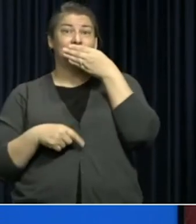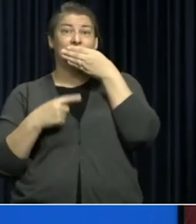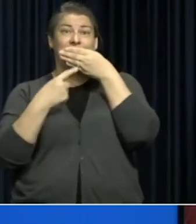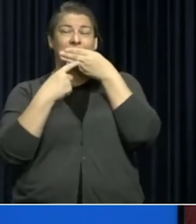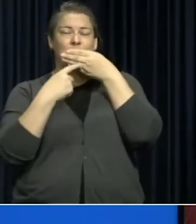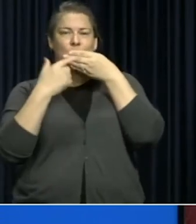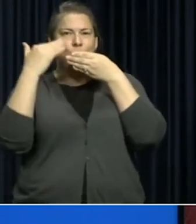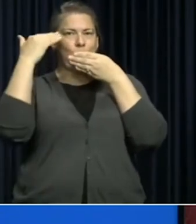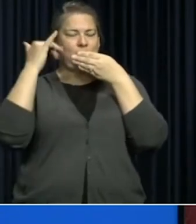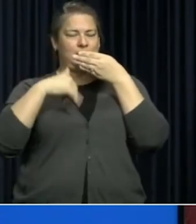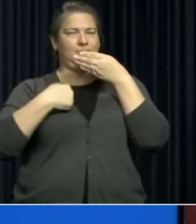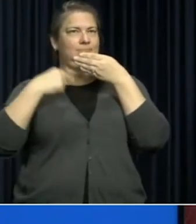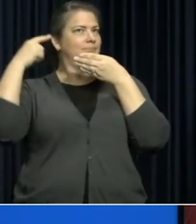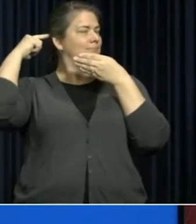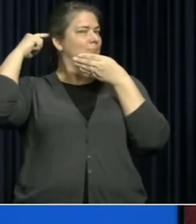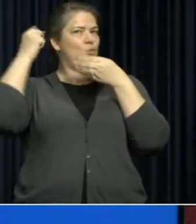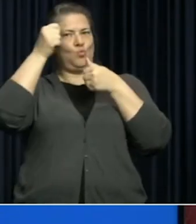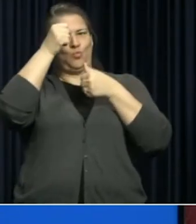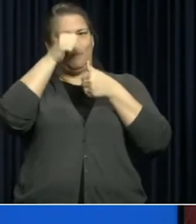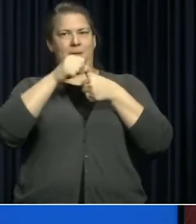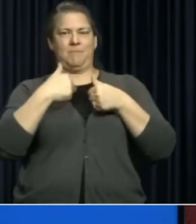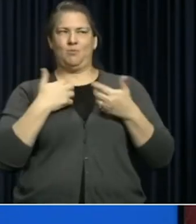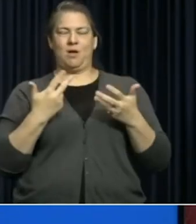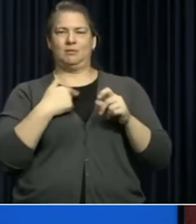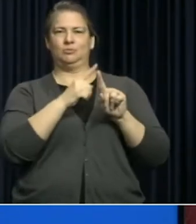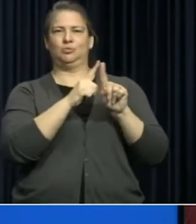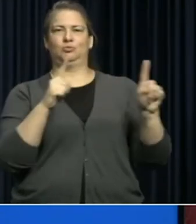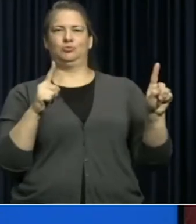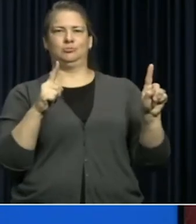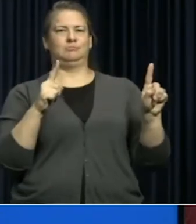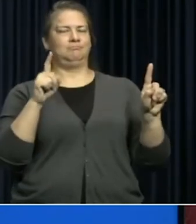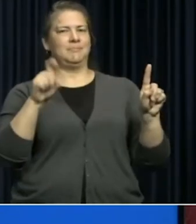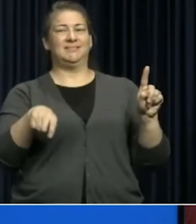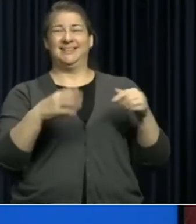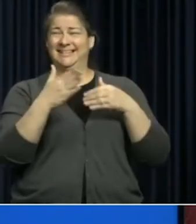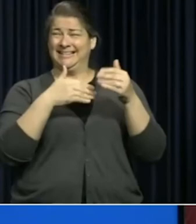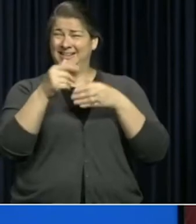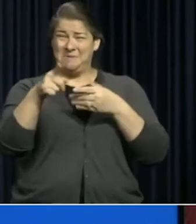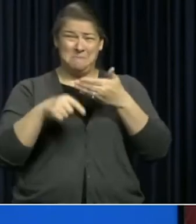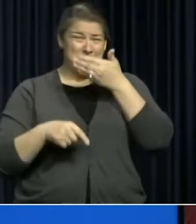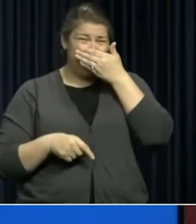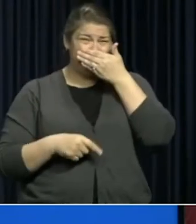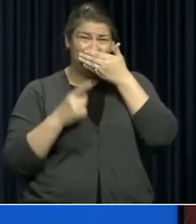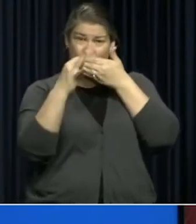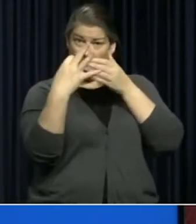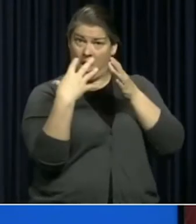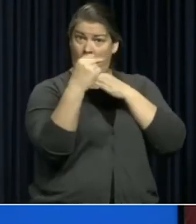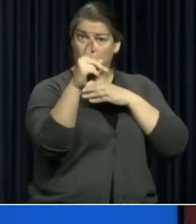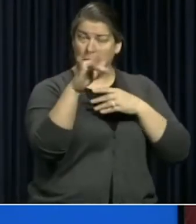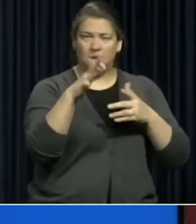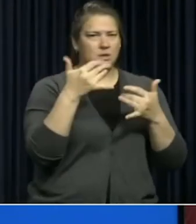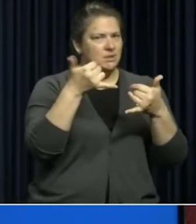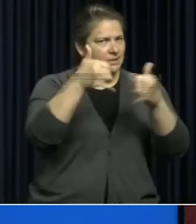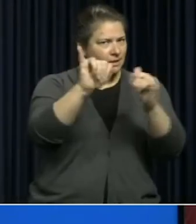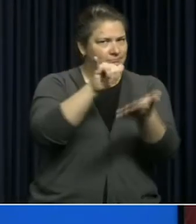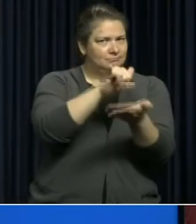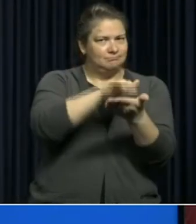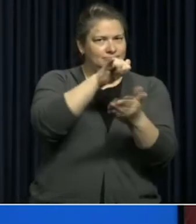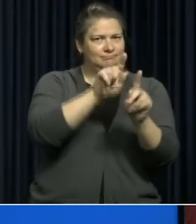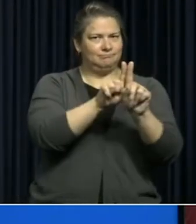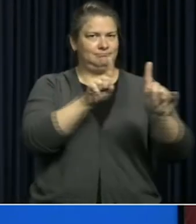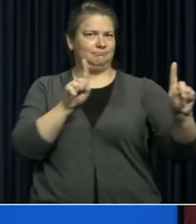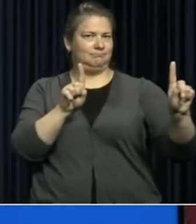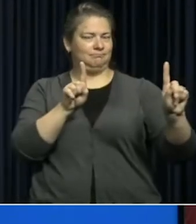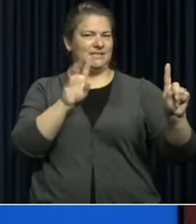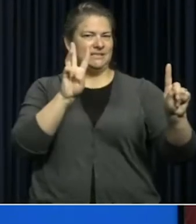distancing is absolutely essential so whether you're wearing a mask or not out in public if you are you should still keep a six foot or more